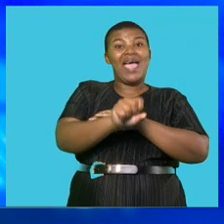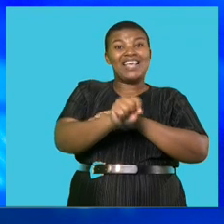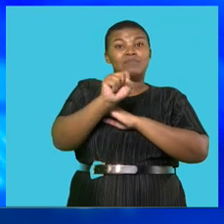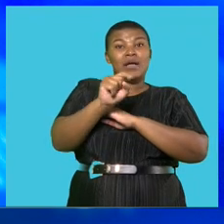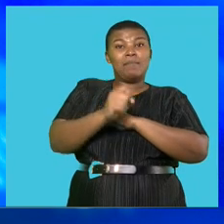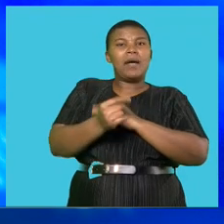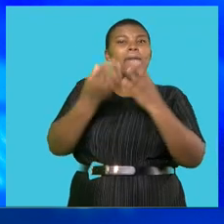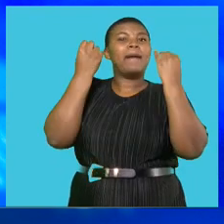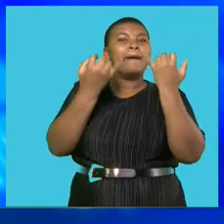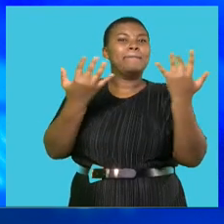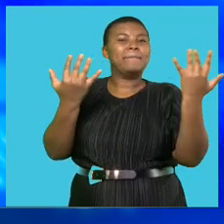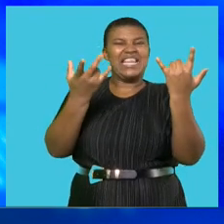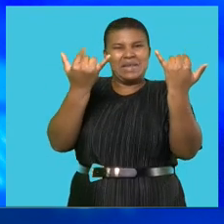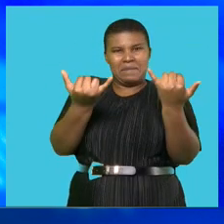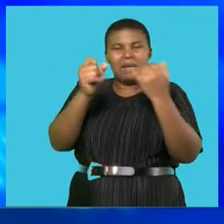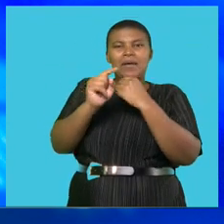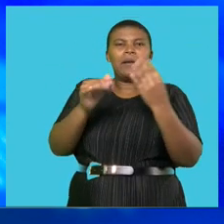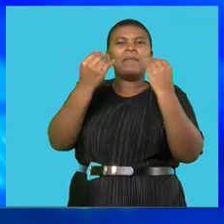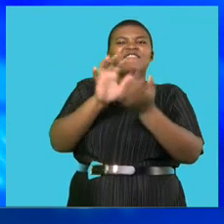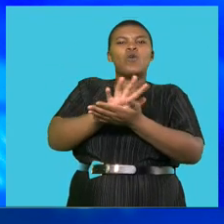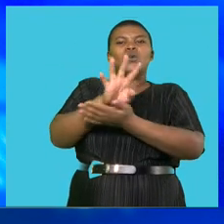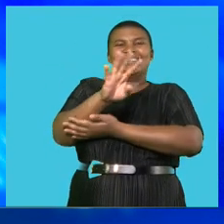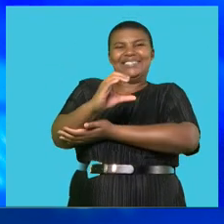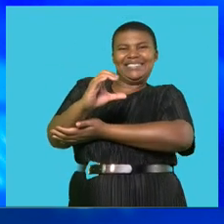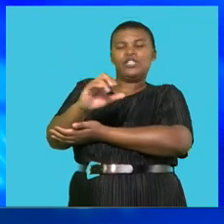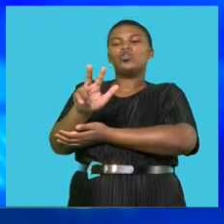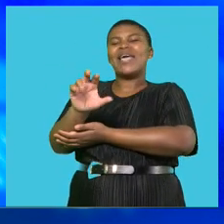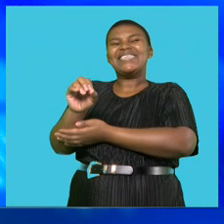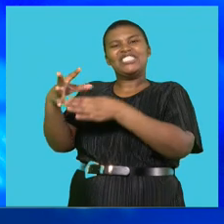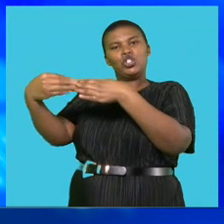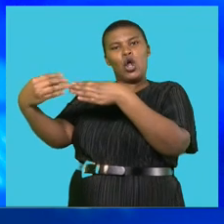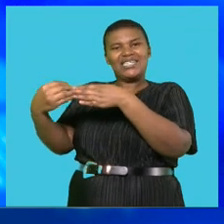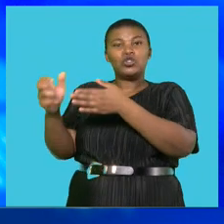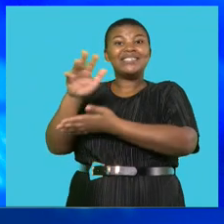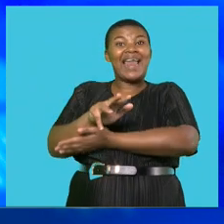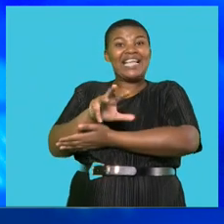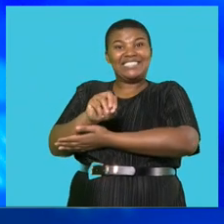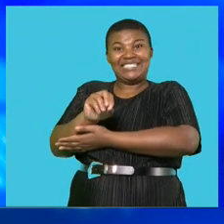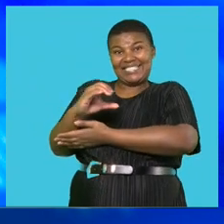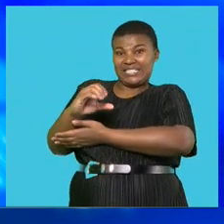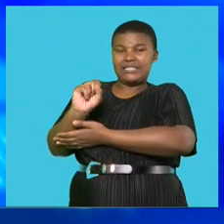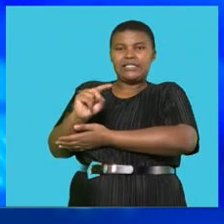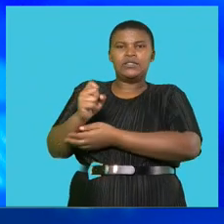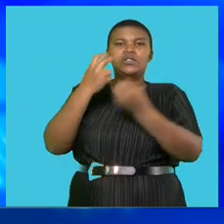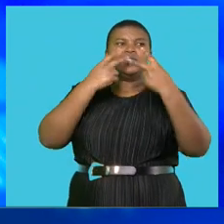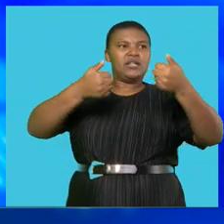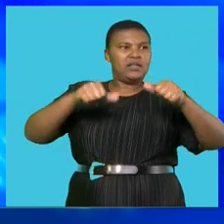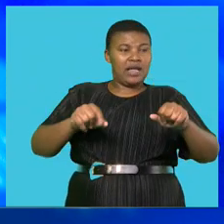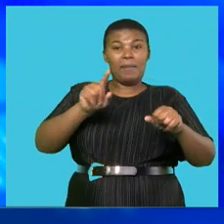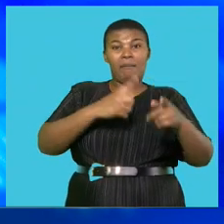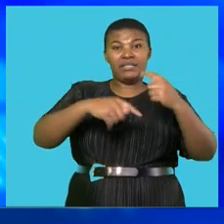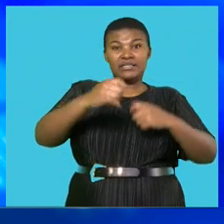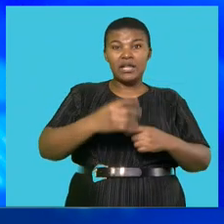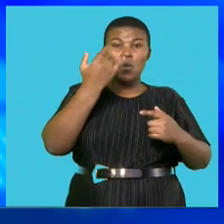Texas immediate crude futures rose 14 cents to $80.19 a barrel. Both benchmarks saw a 2